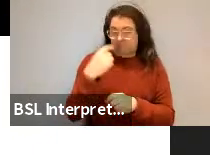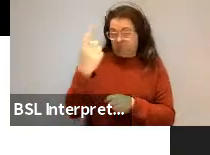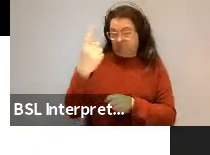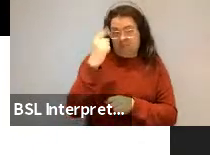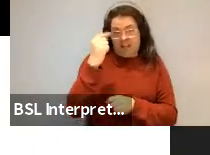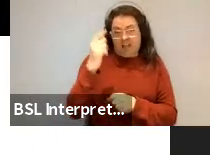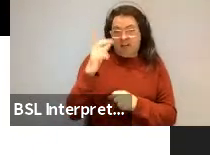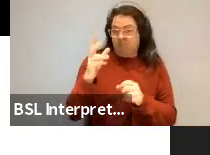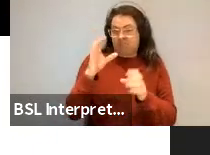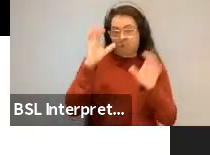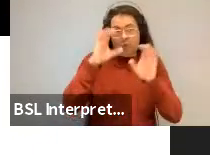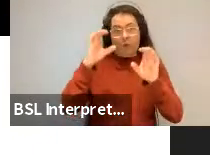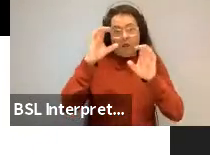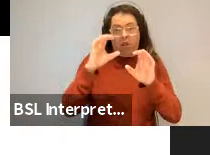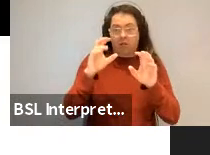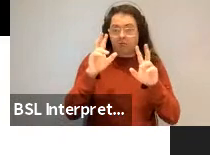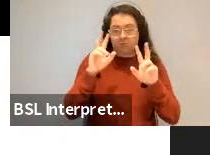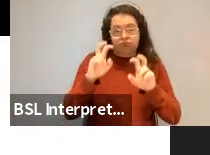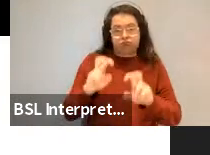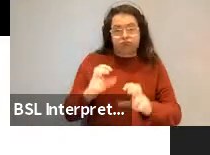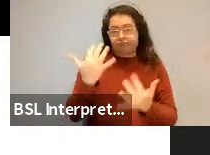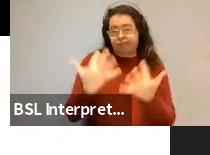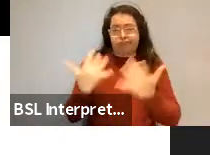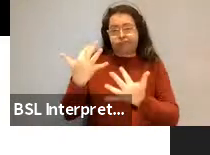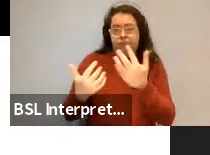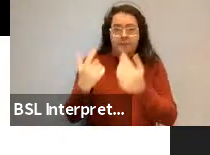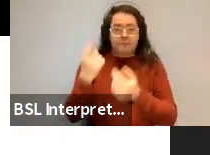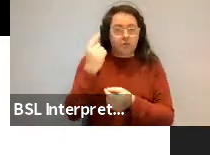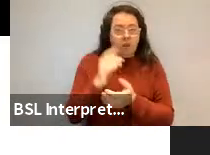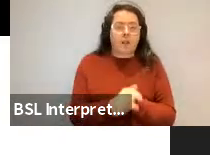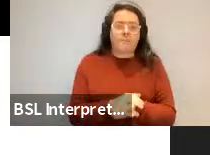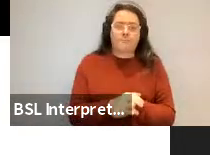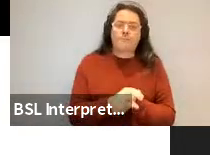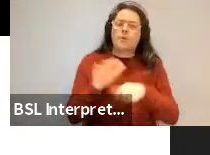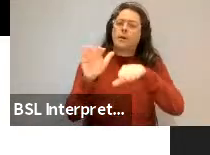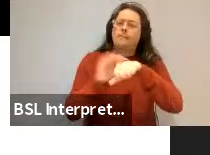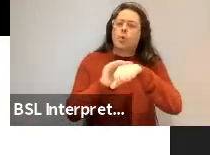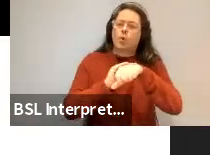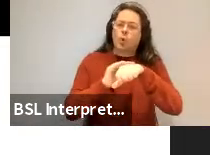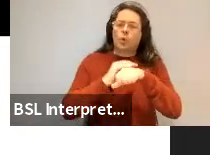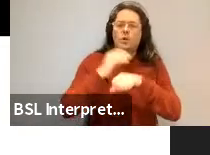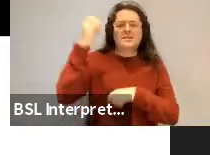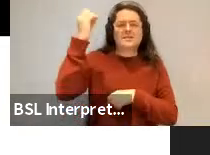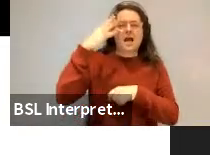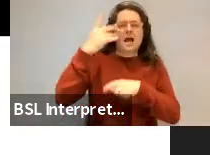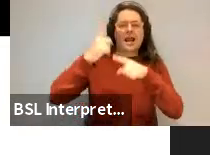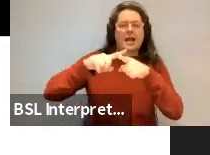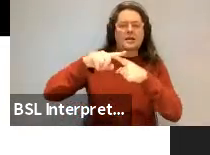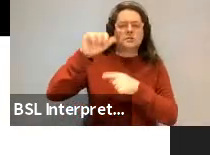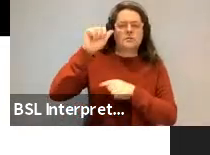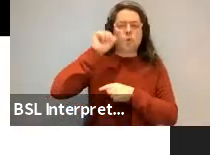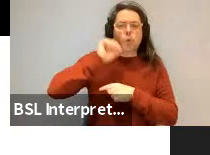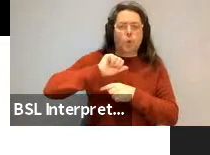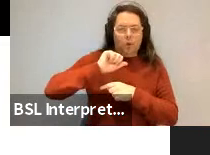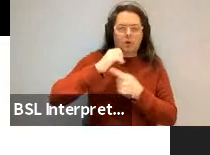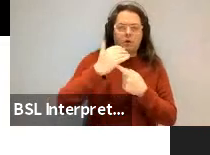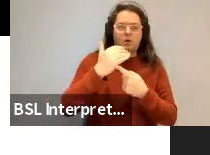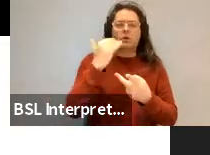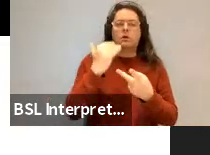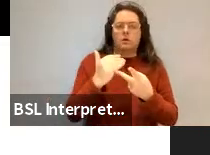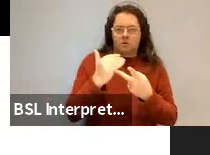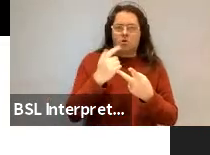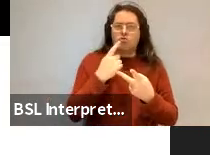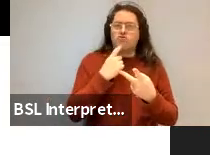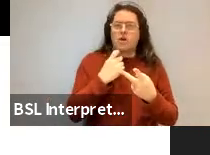just Google these words. So this is this is the blue here is sun and moon and the red is moon and sun.